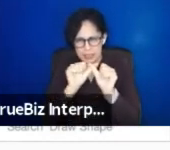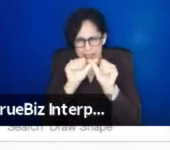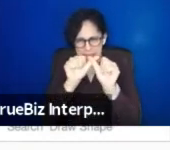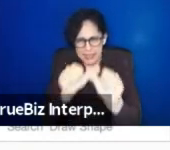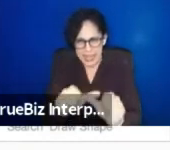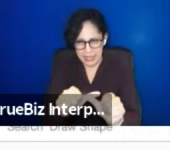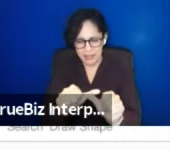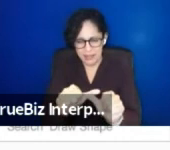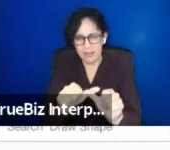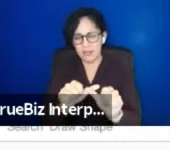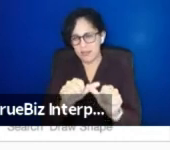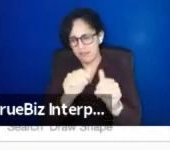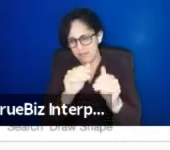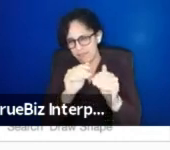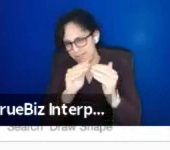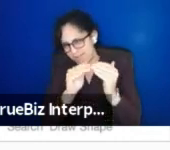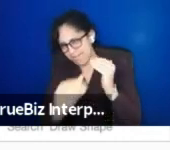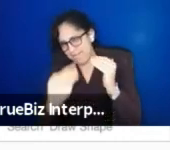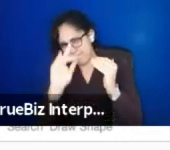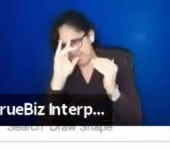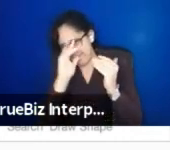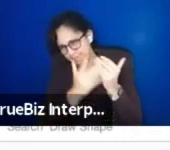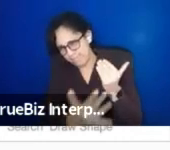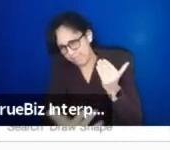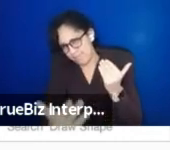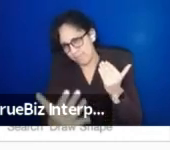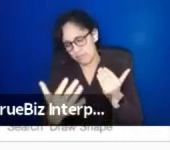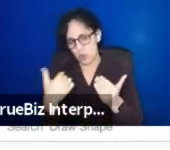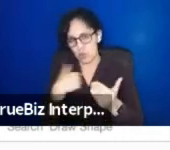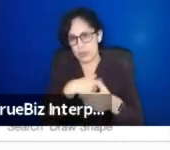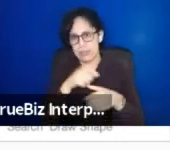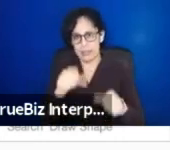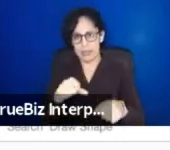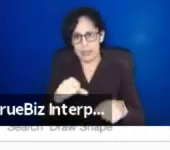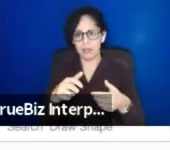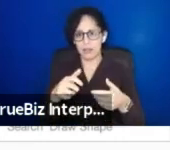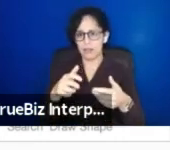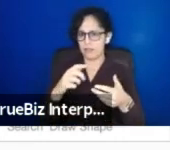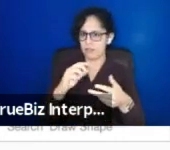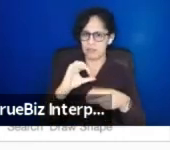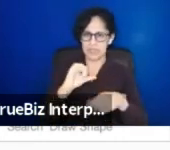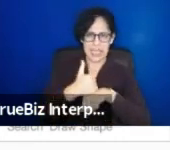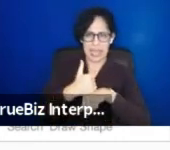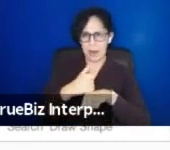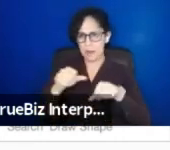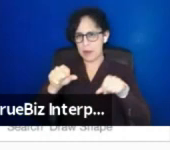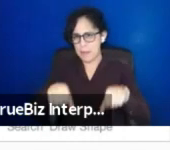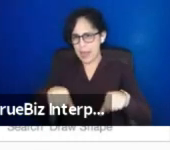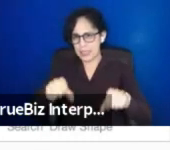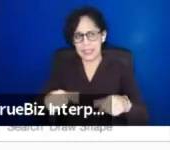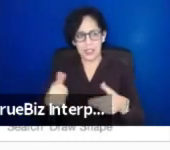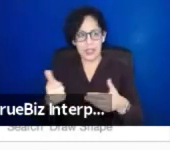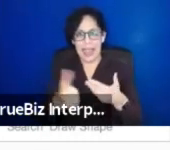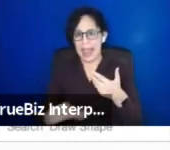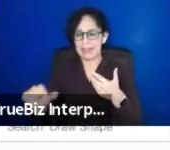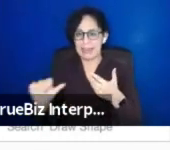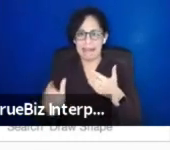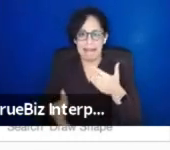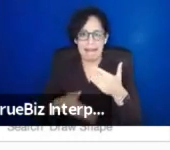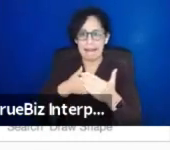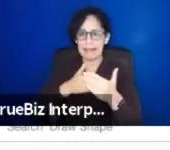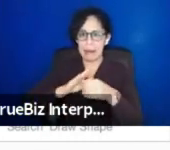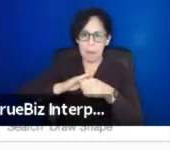build capacity. And I think any oppression initiative, anti-oppression initiative,